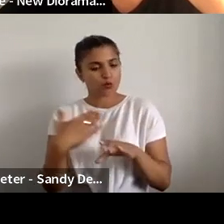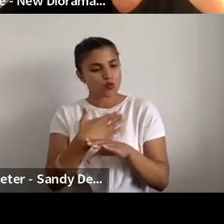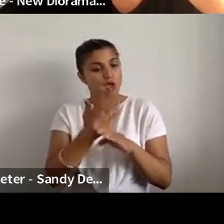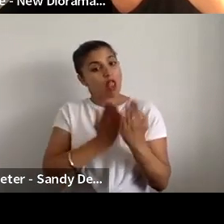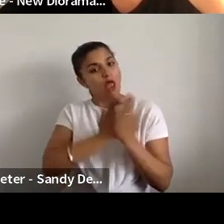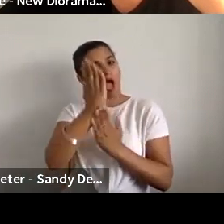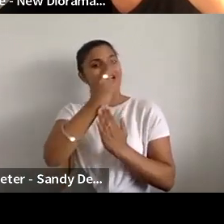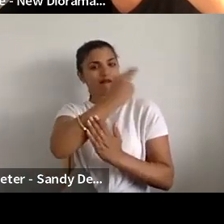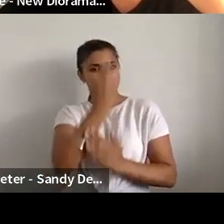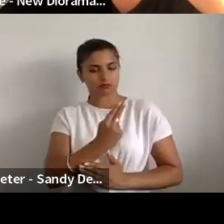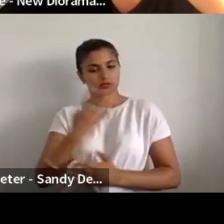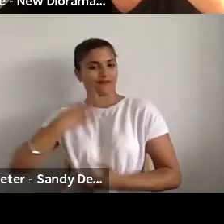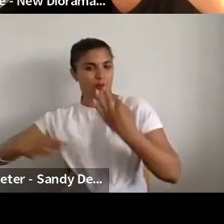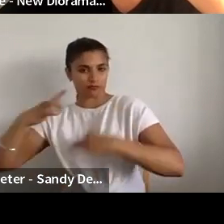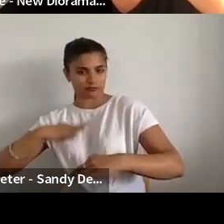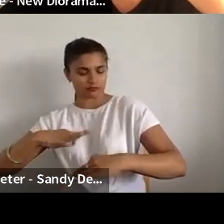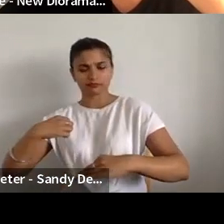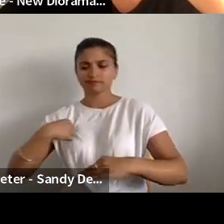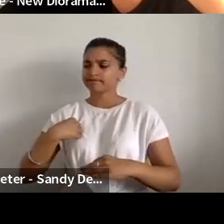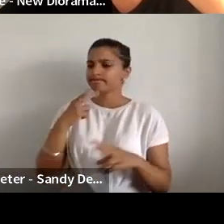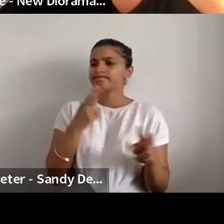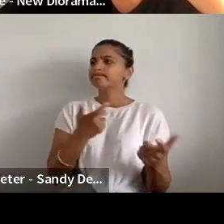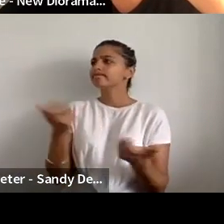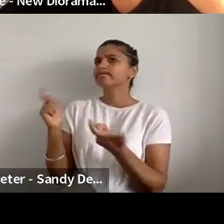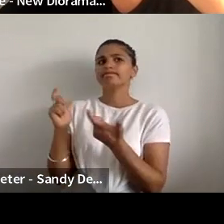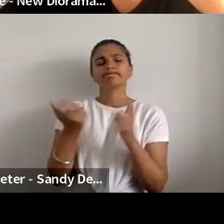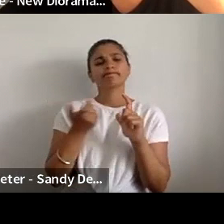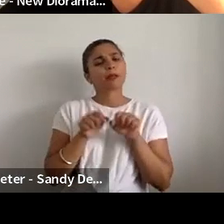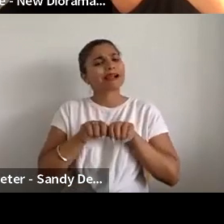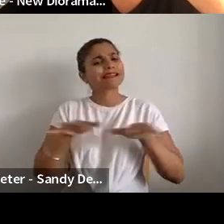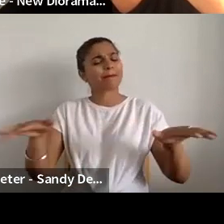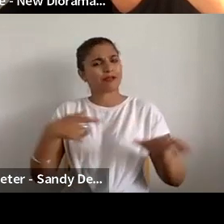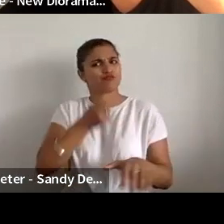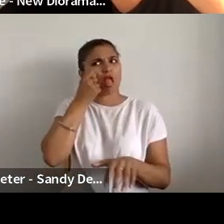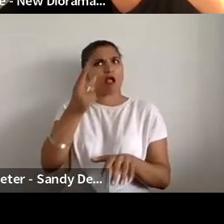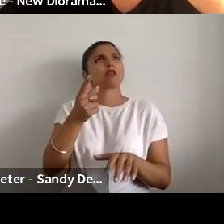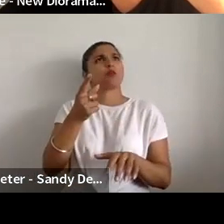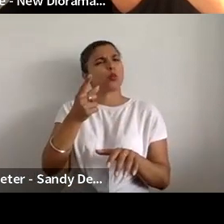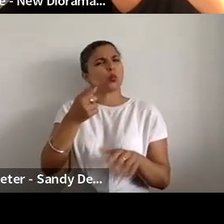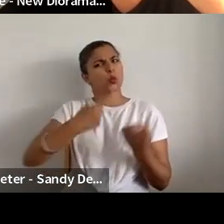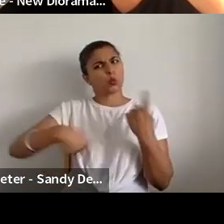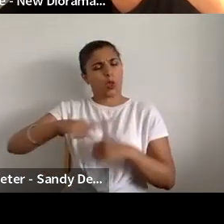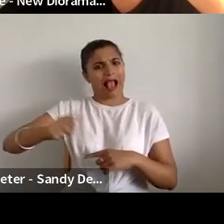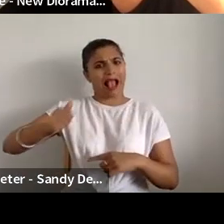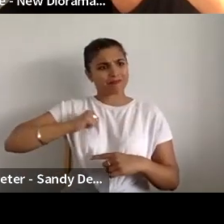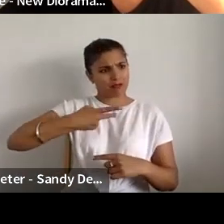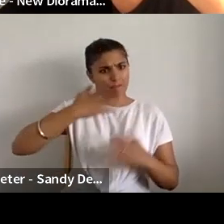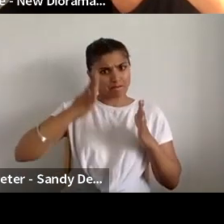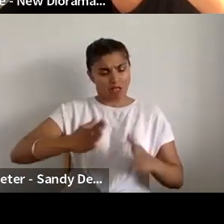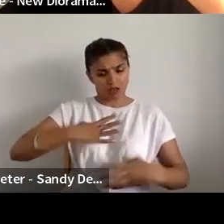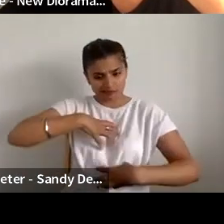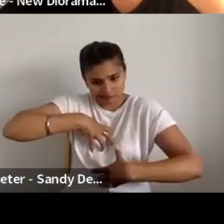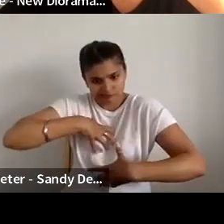and during the pandemic we were feeling like there was a big expectation for us to suddenly adapt our entire practice to producing